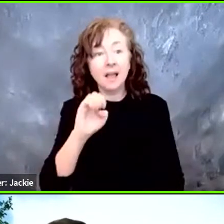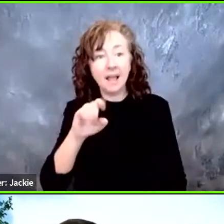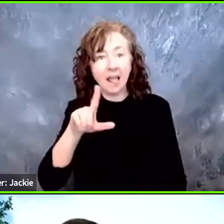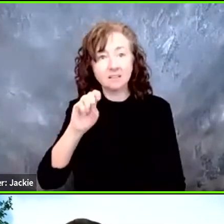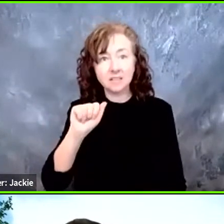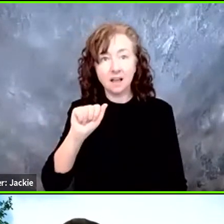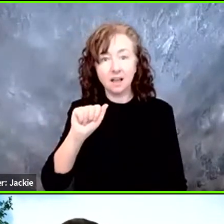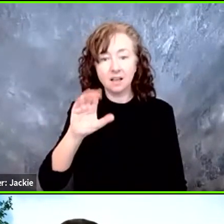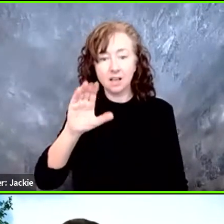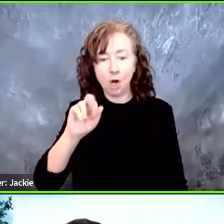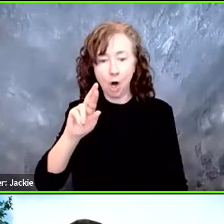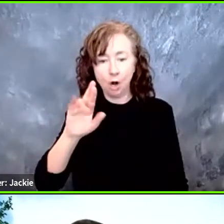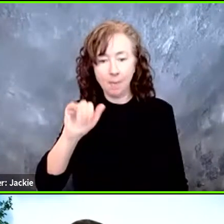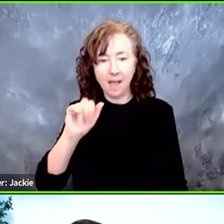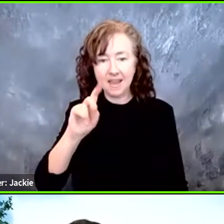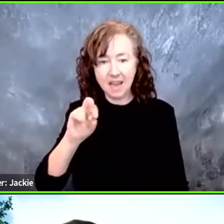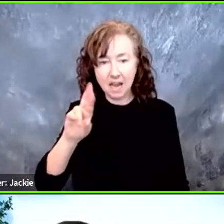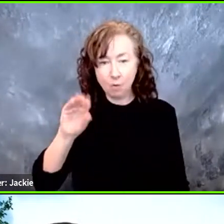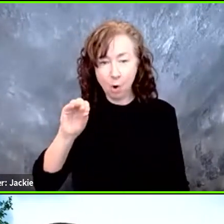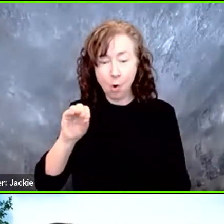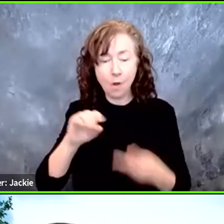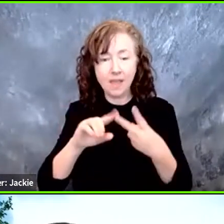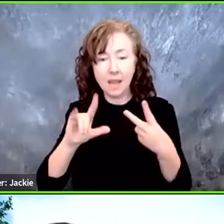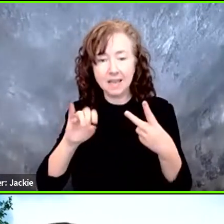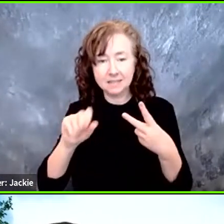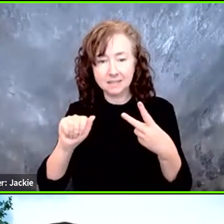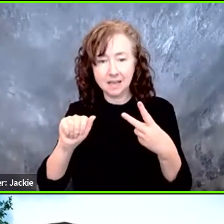able to unmute? And after Elsa would be Lisa Hayes.